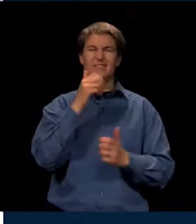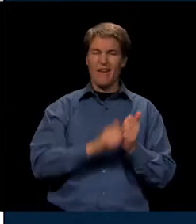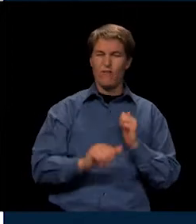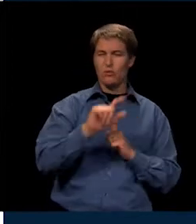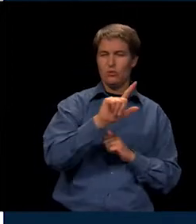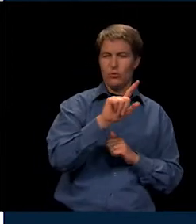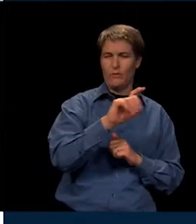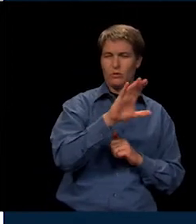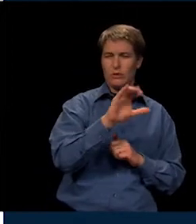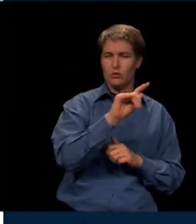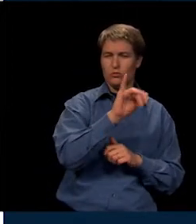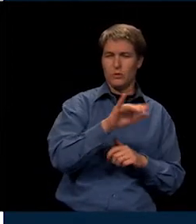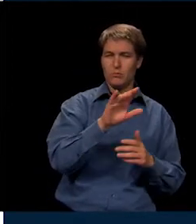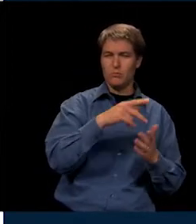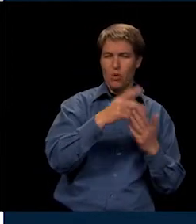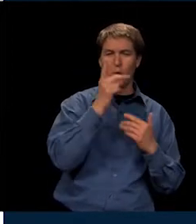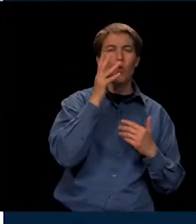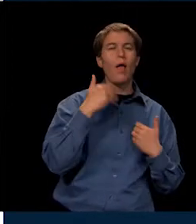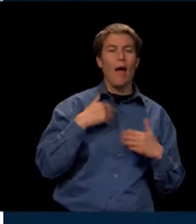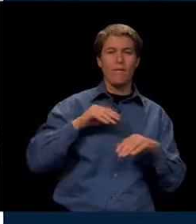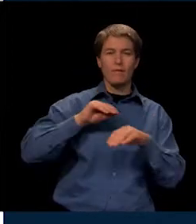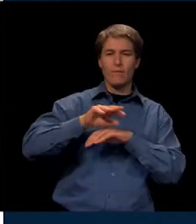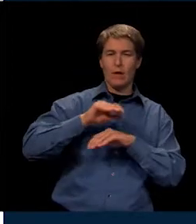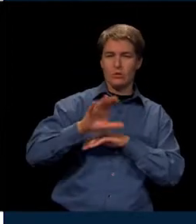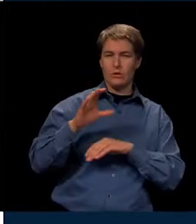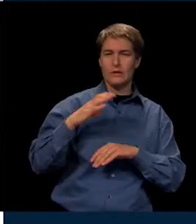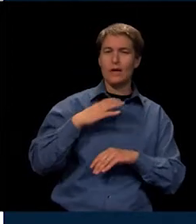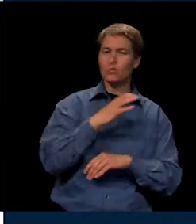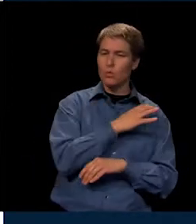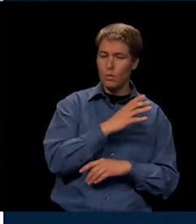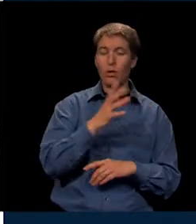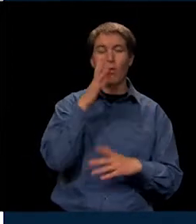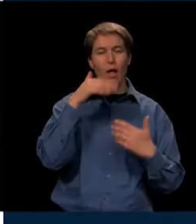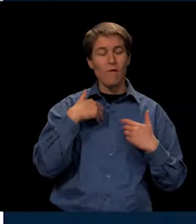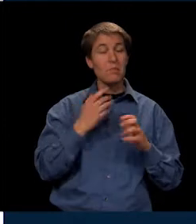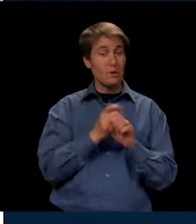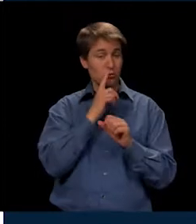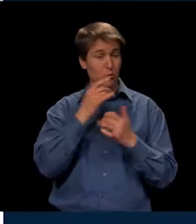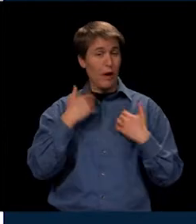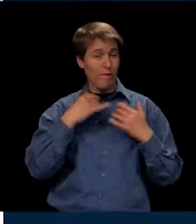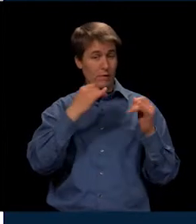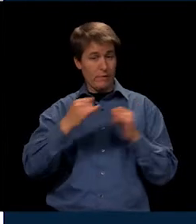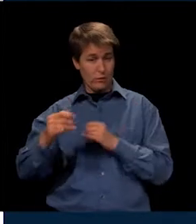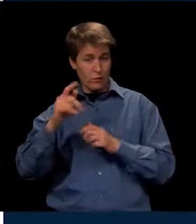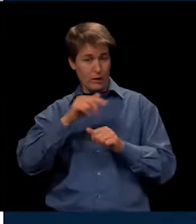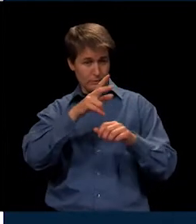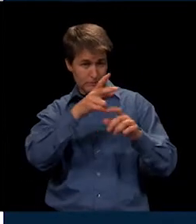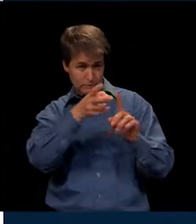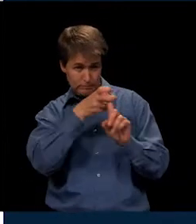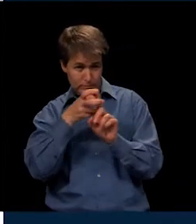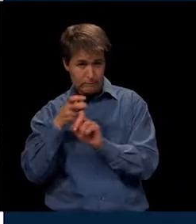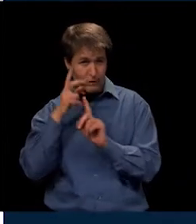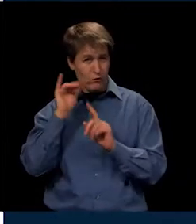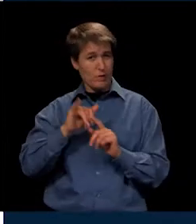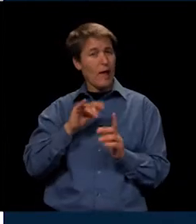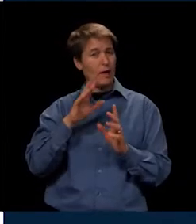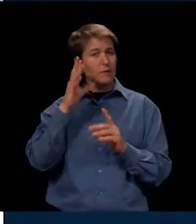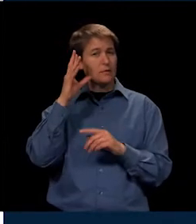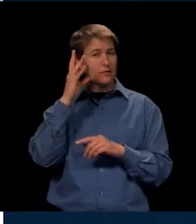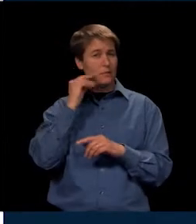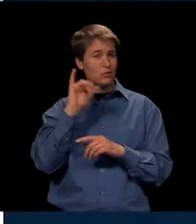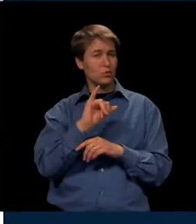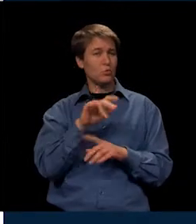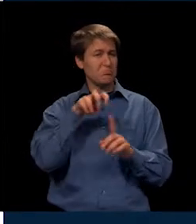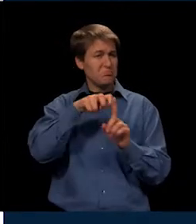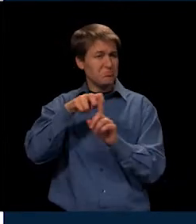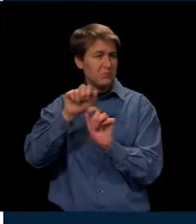programs, it will have an advisory council. So we wanted to make sure that we have individuals that we can tap for that experience as well. And we were able